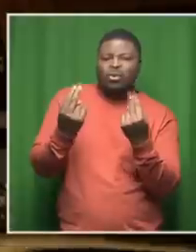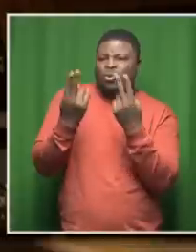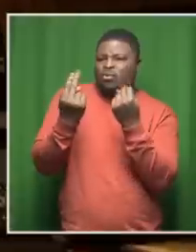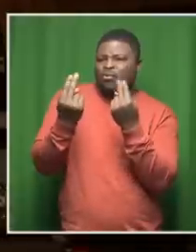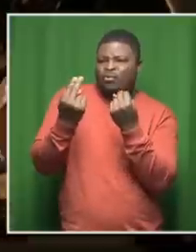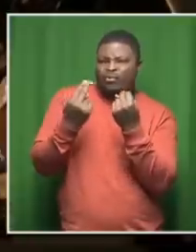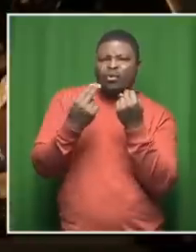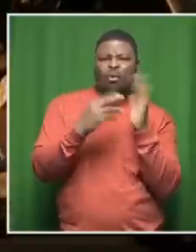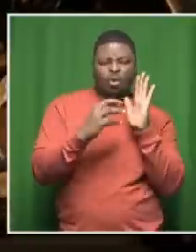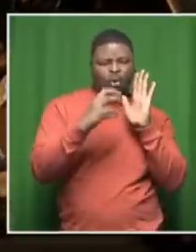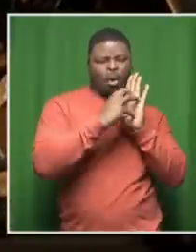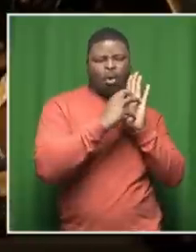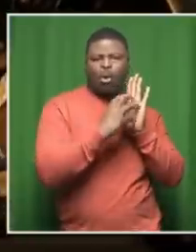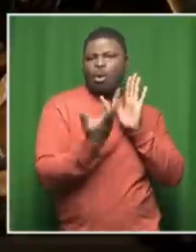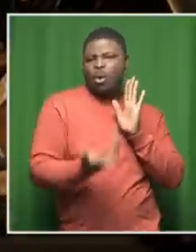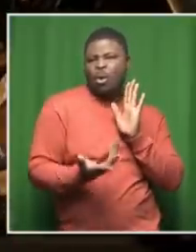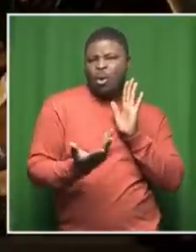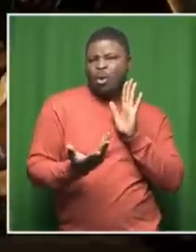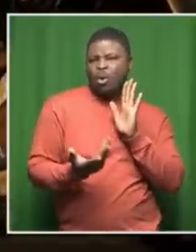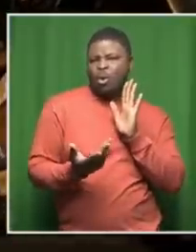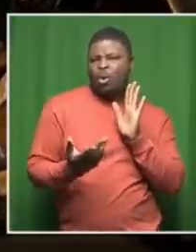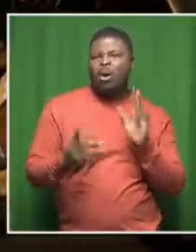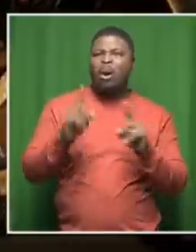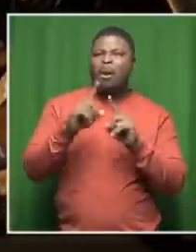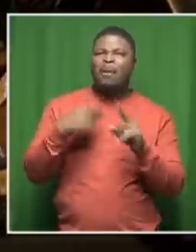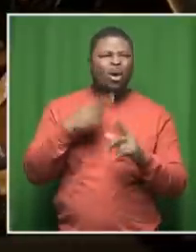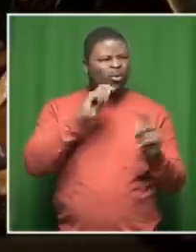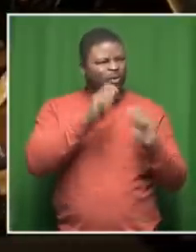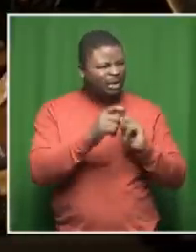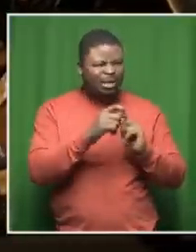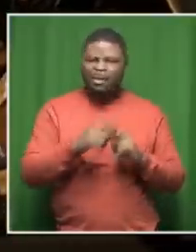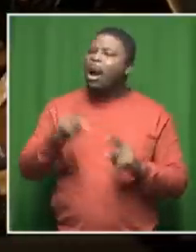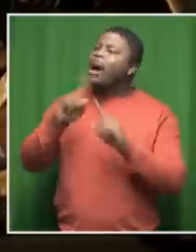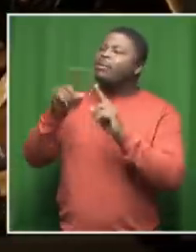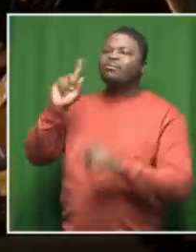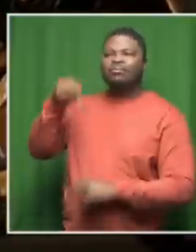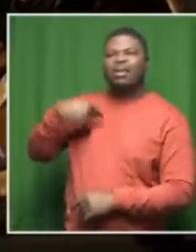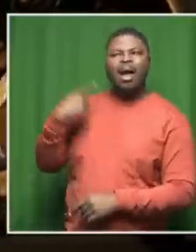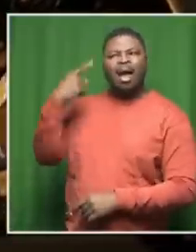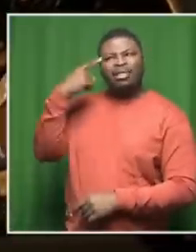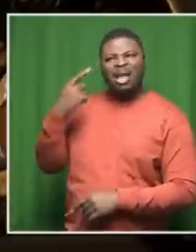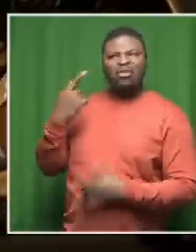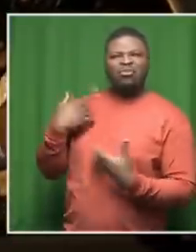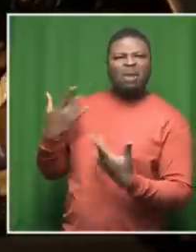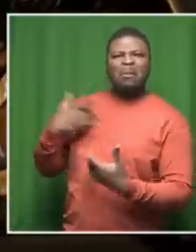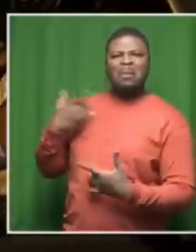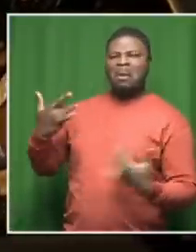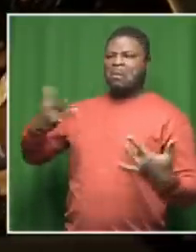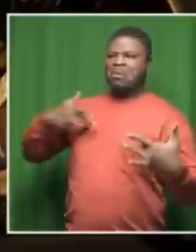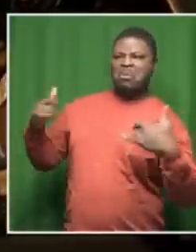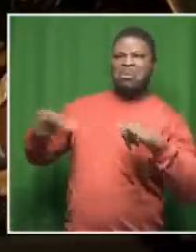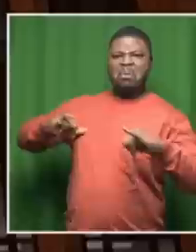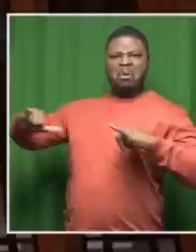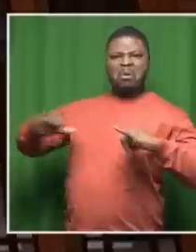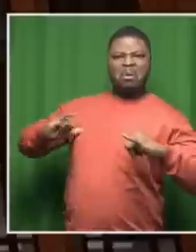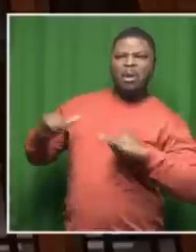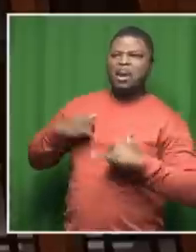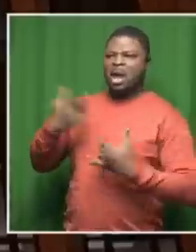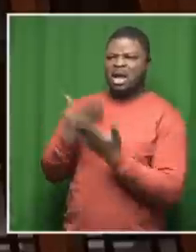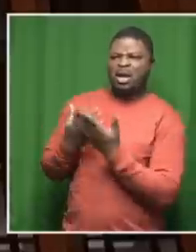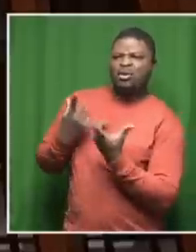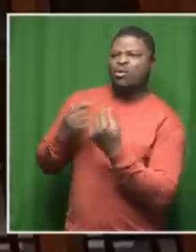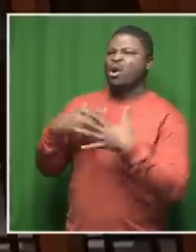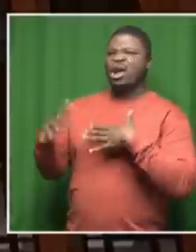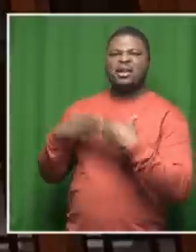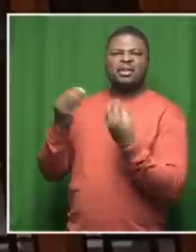change the name twitter i think he's just flexing it's mine i can do what i like because none of this actually makes any